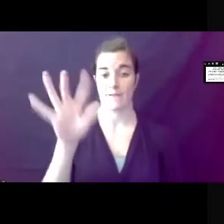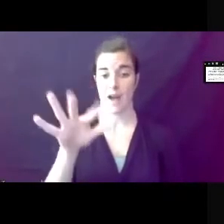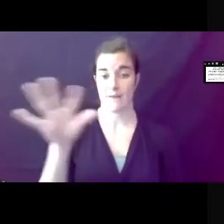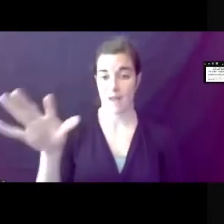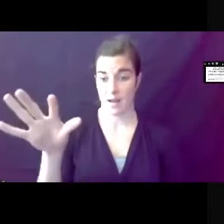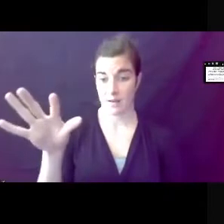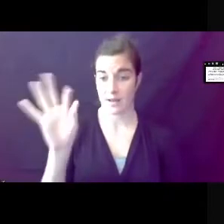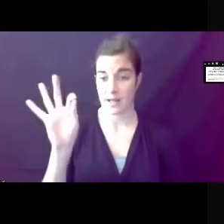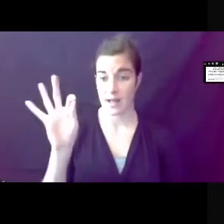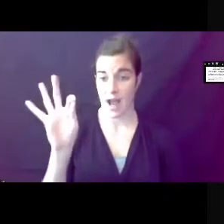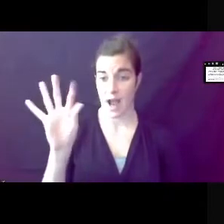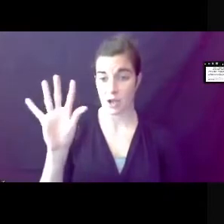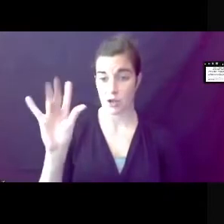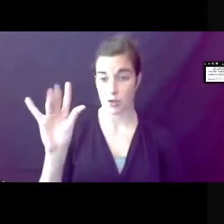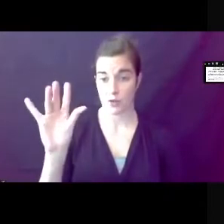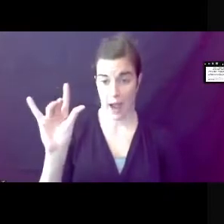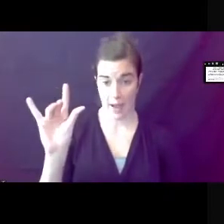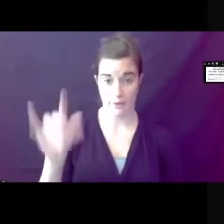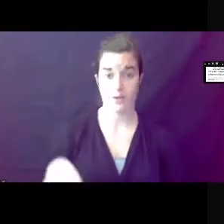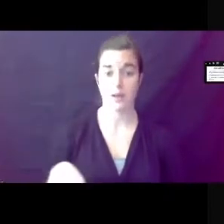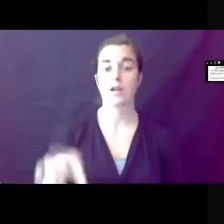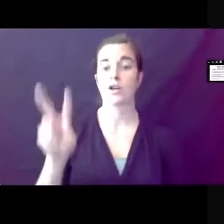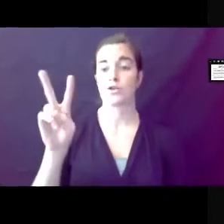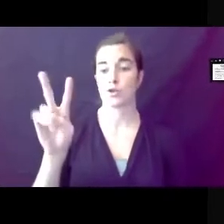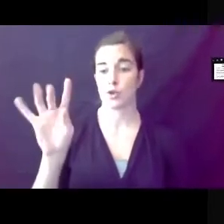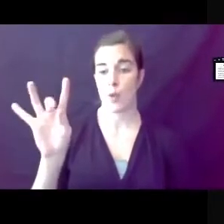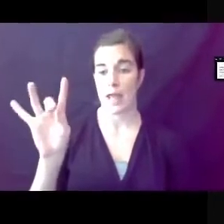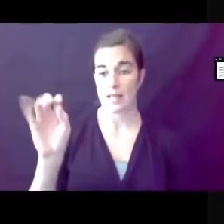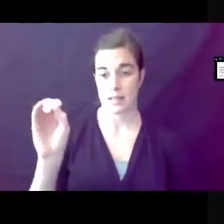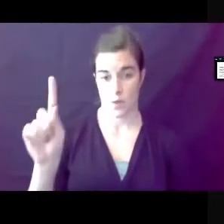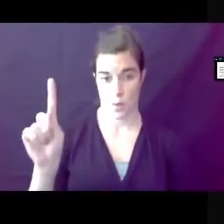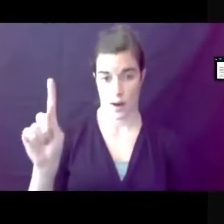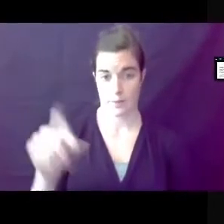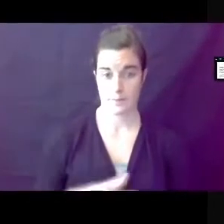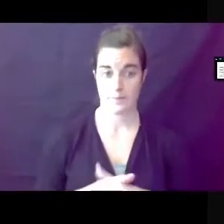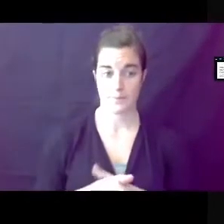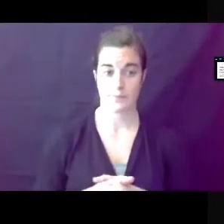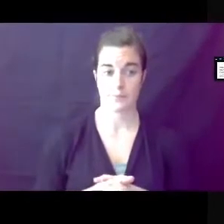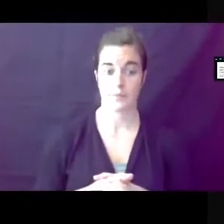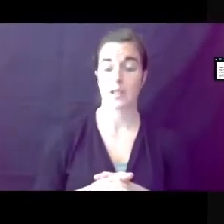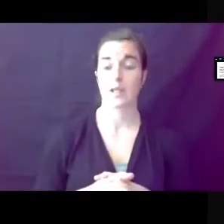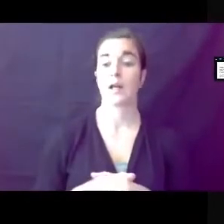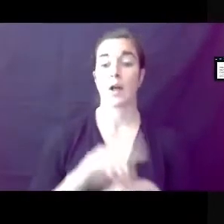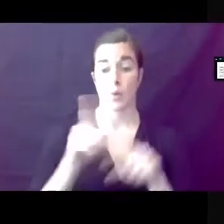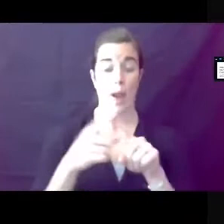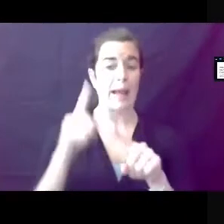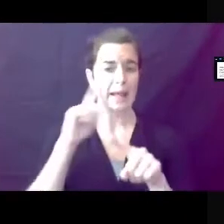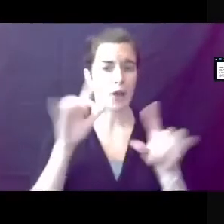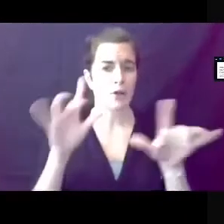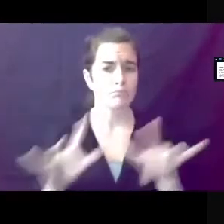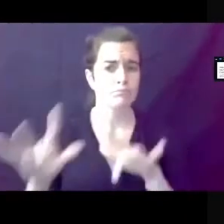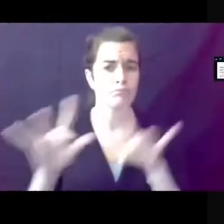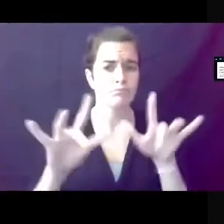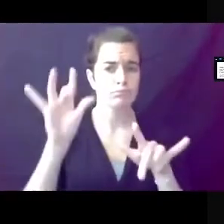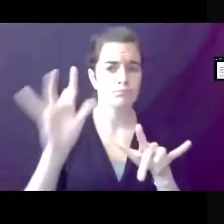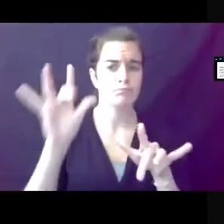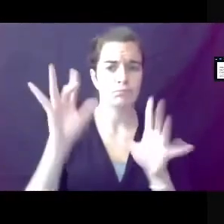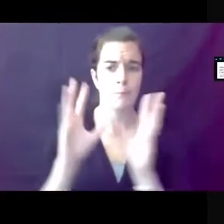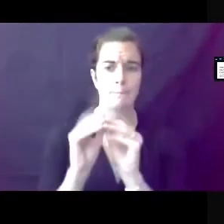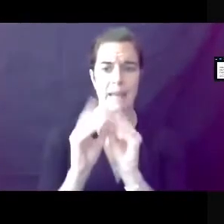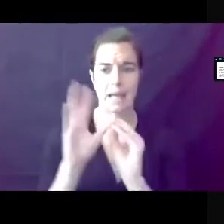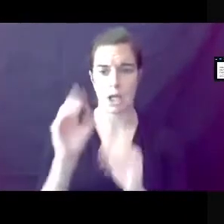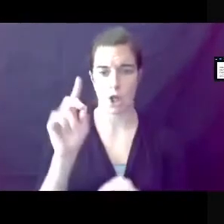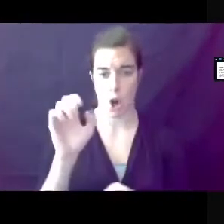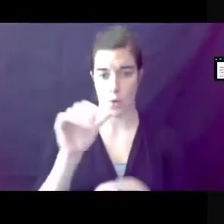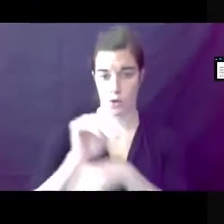-925-2801. When you are prompted, can enter the meeting code, which this